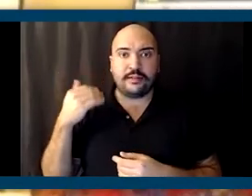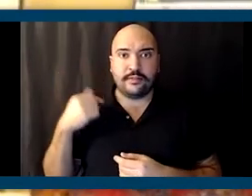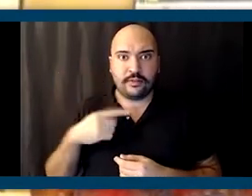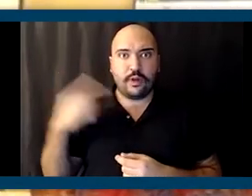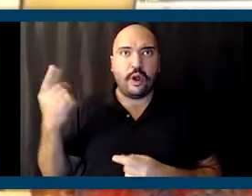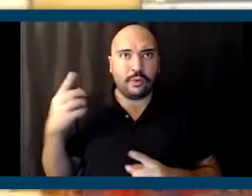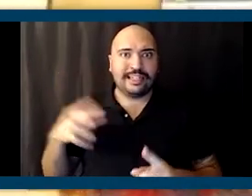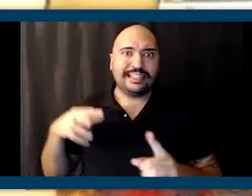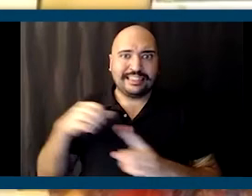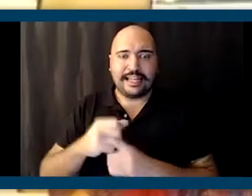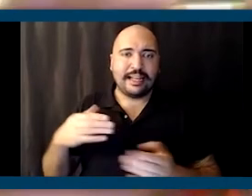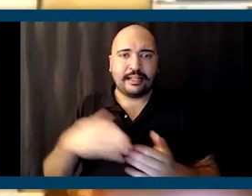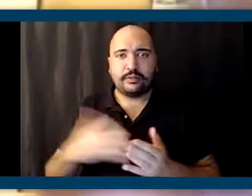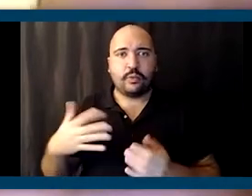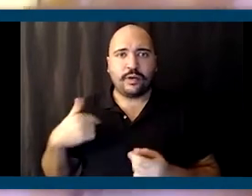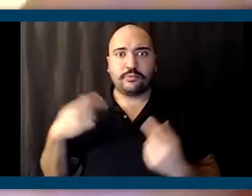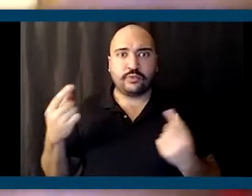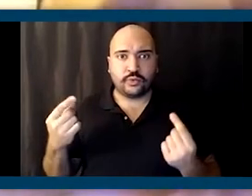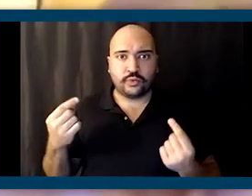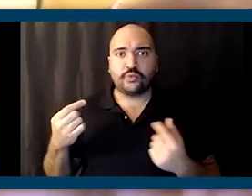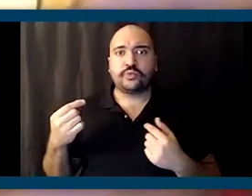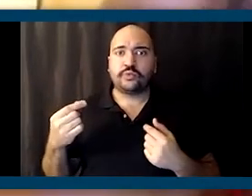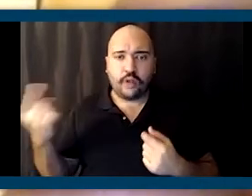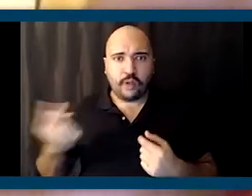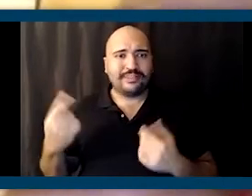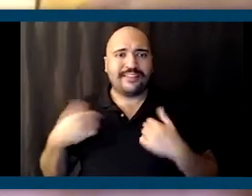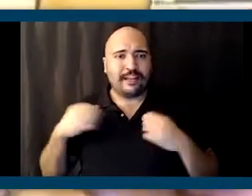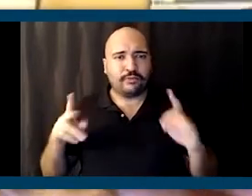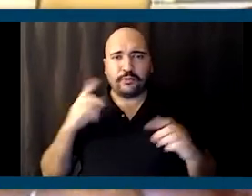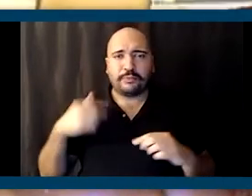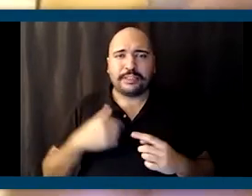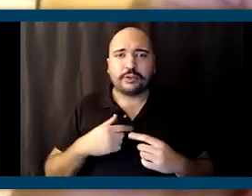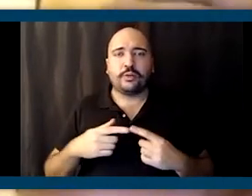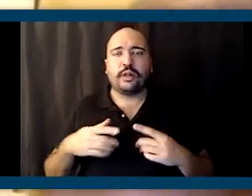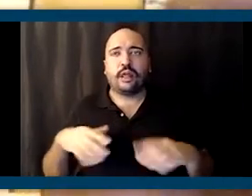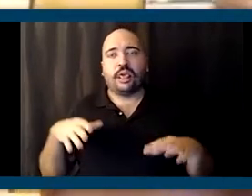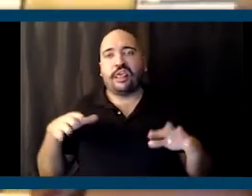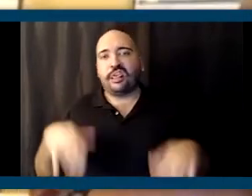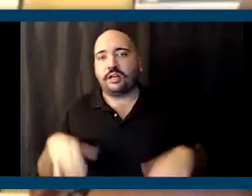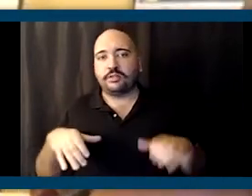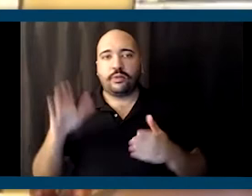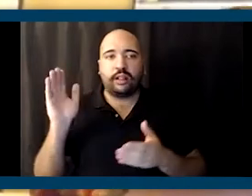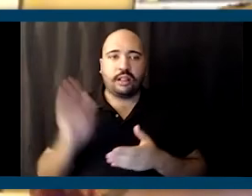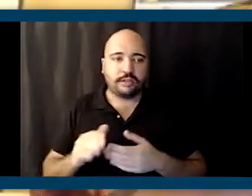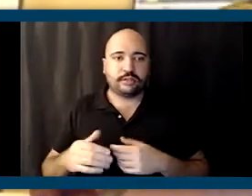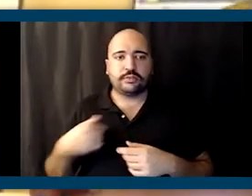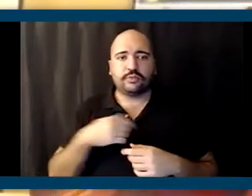attacks against what I'm going to do. And there's always been an opportunity for me to do less. When I was doing the bill on